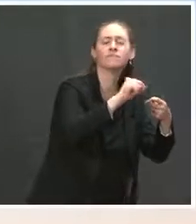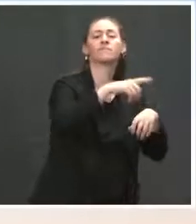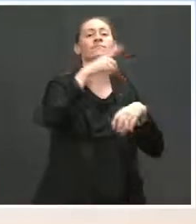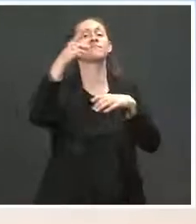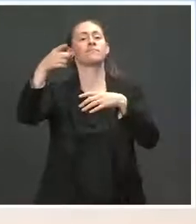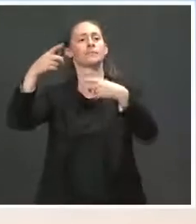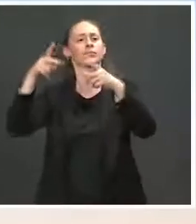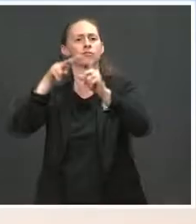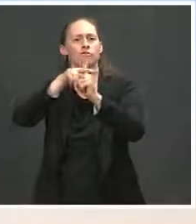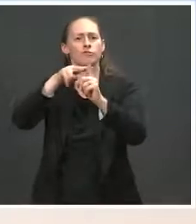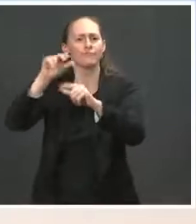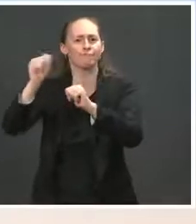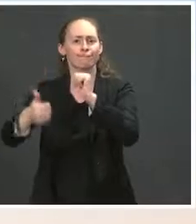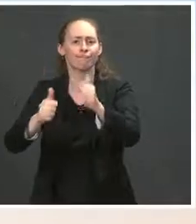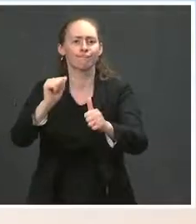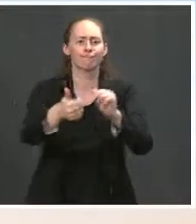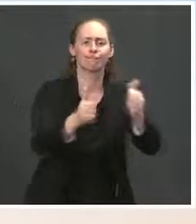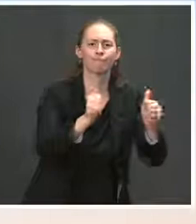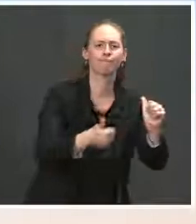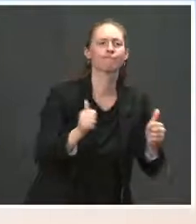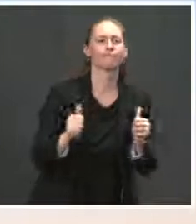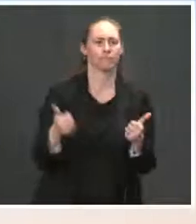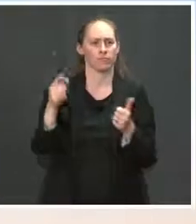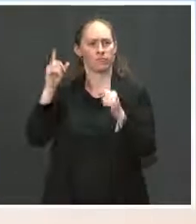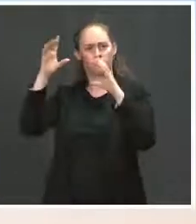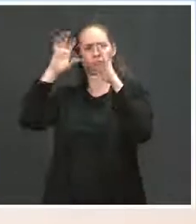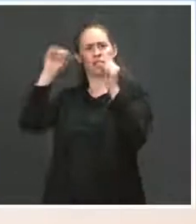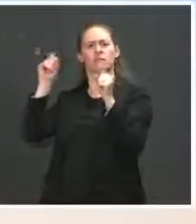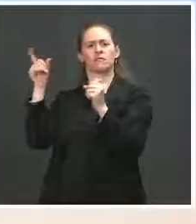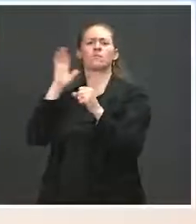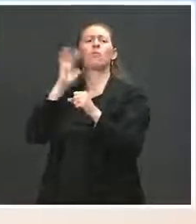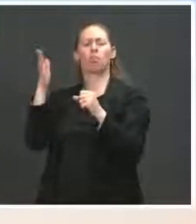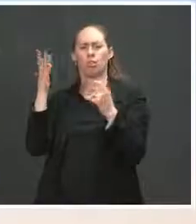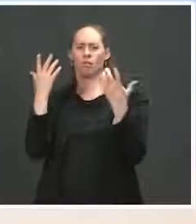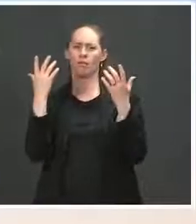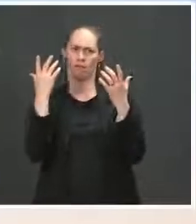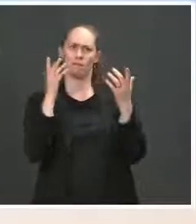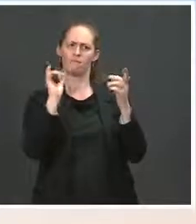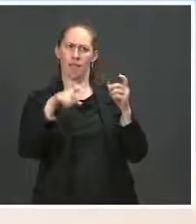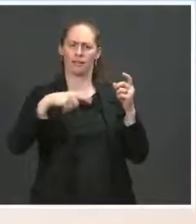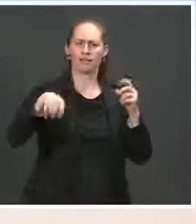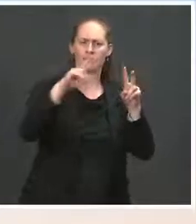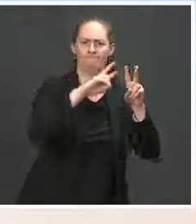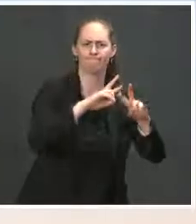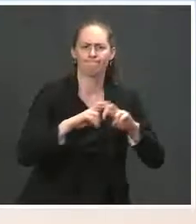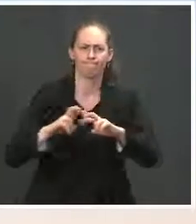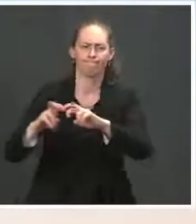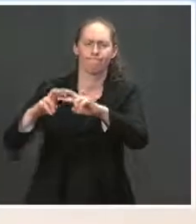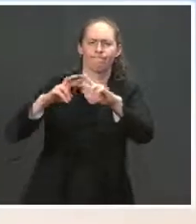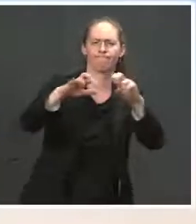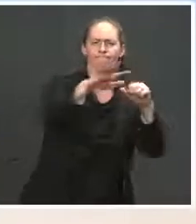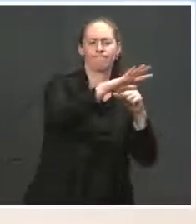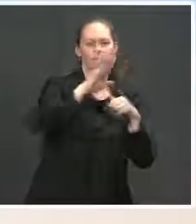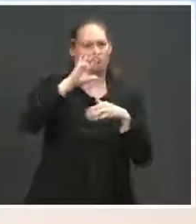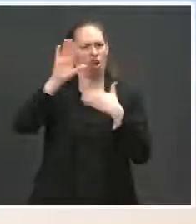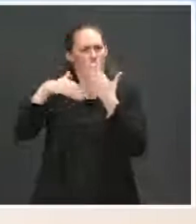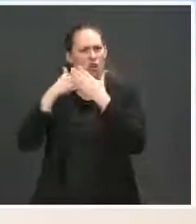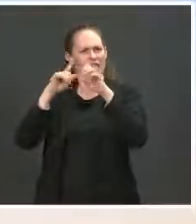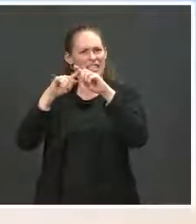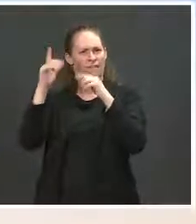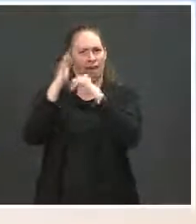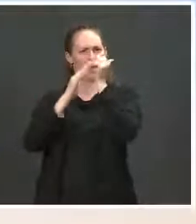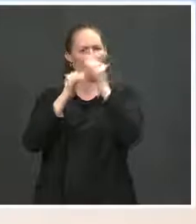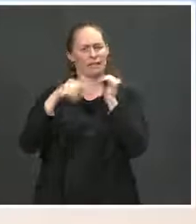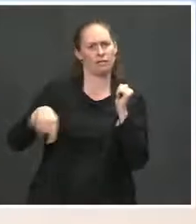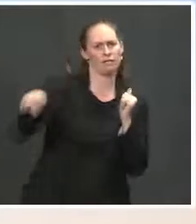to complete climate exposure assessments on all major U.S. installations within 12 months and all major installations outside the